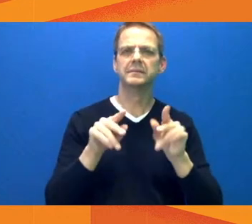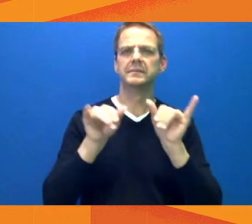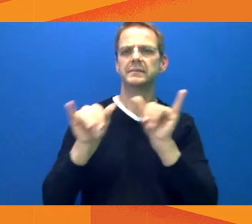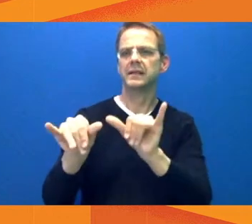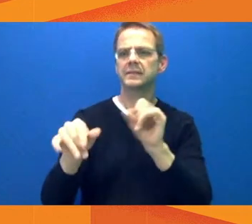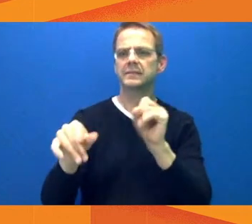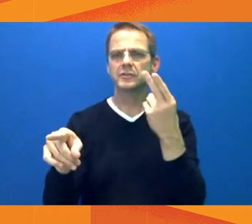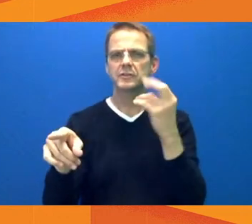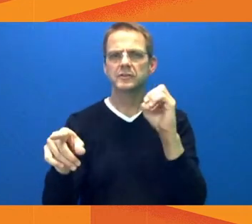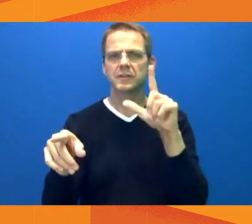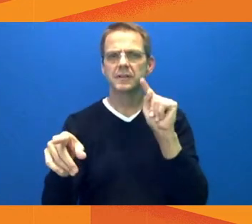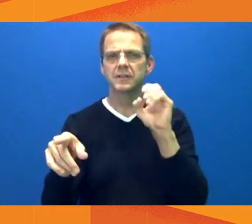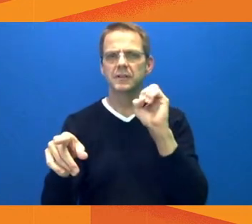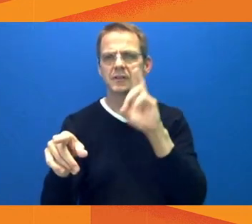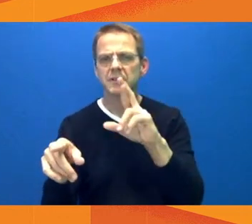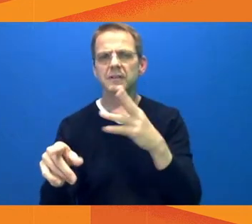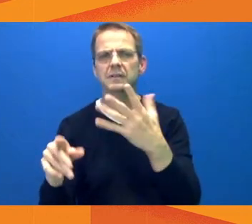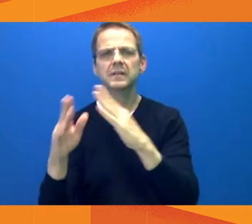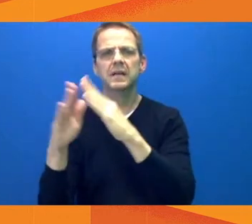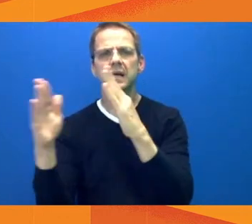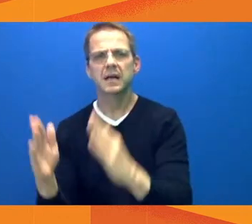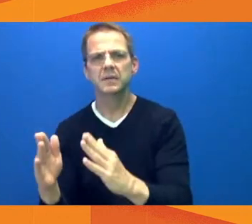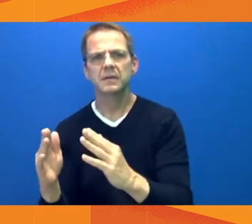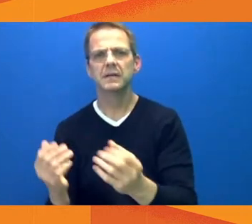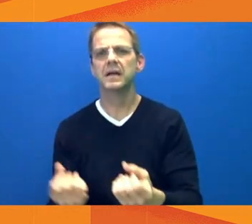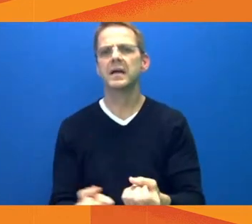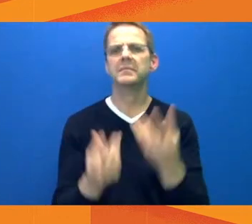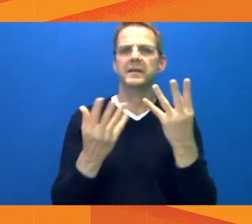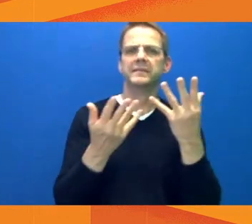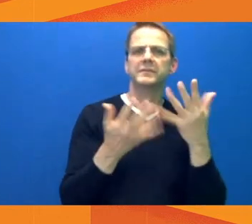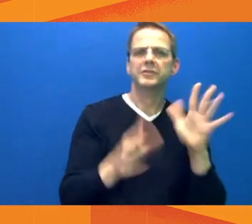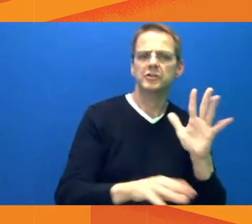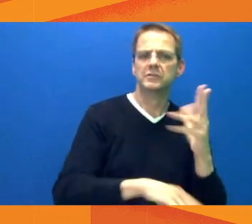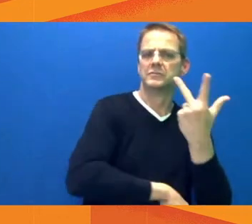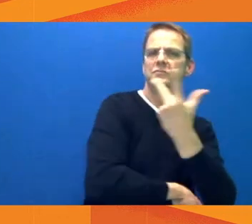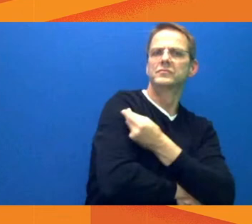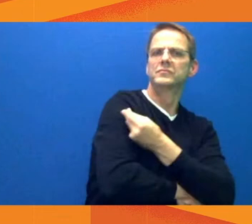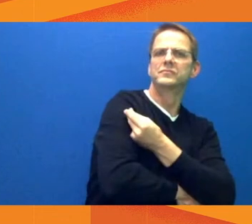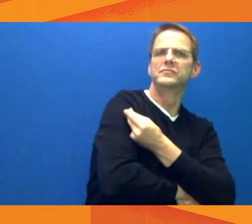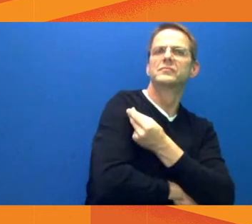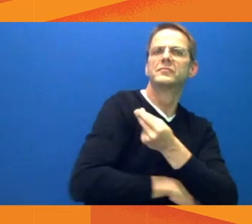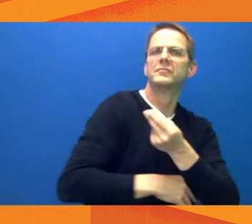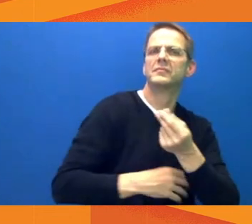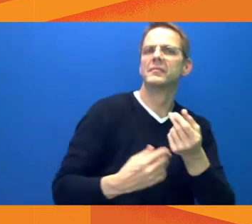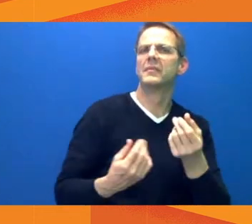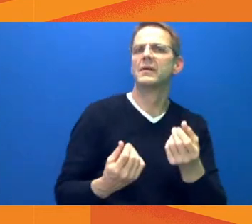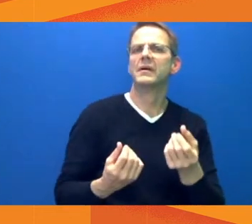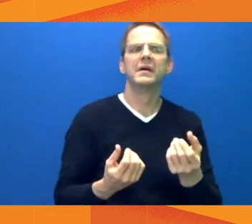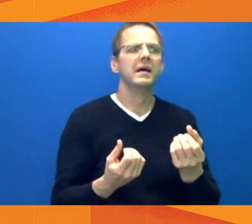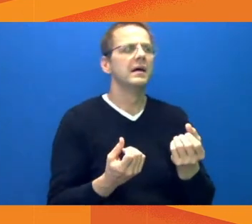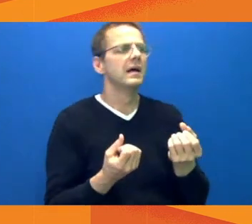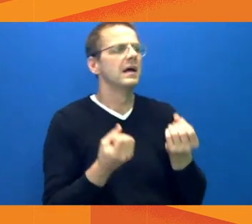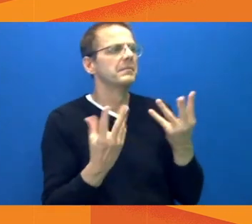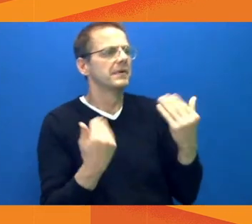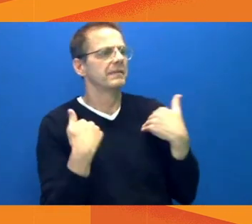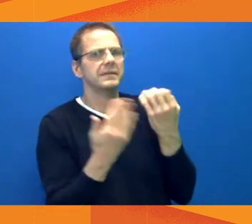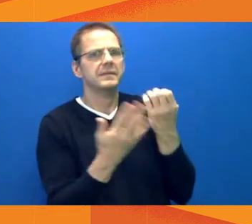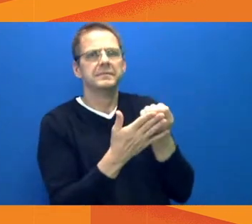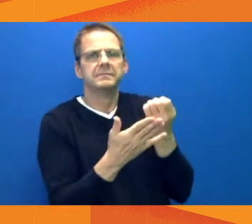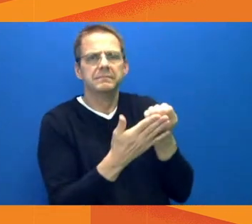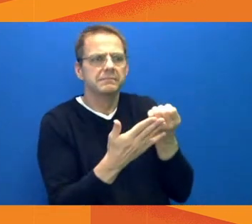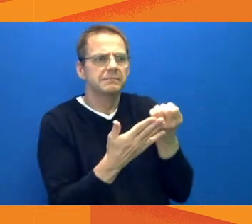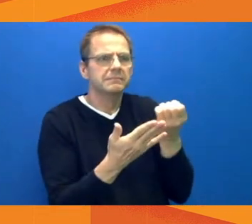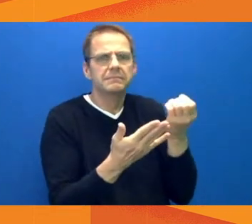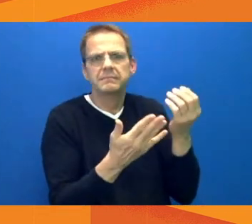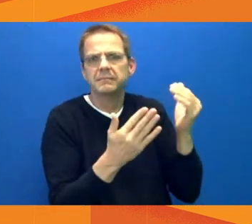We are tracking community activity and mobility, things like the numbers of people who are traveling in the region and beyond, going to school, going